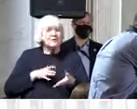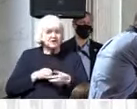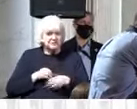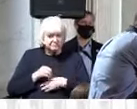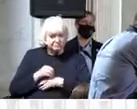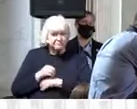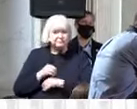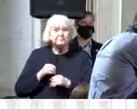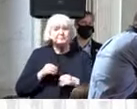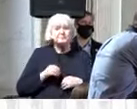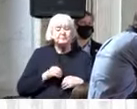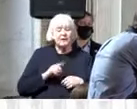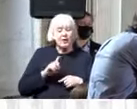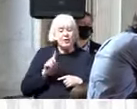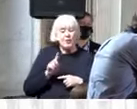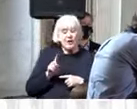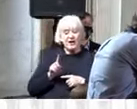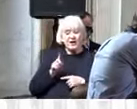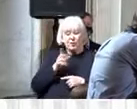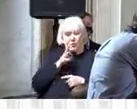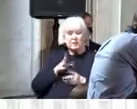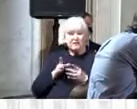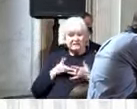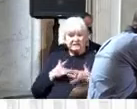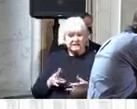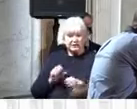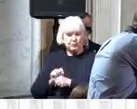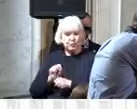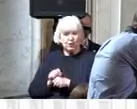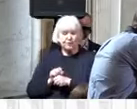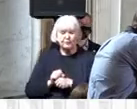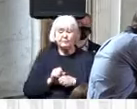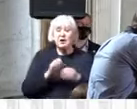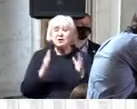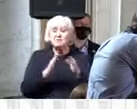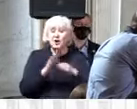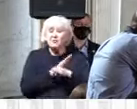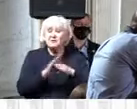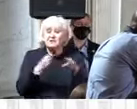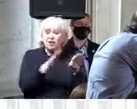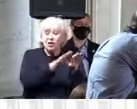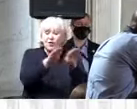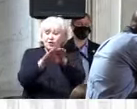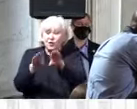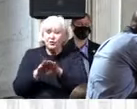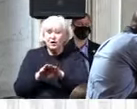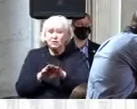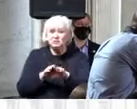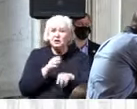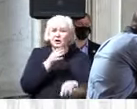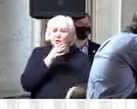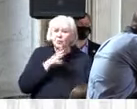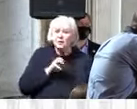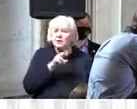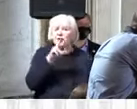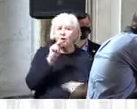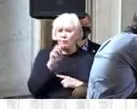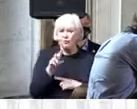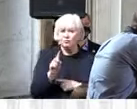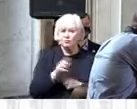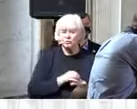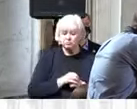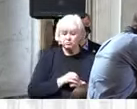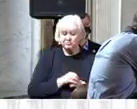likely to work more closures of small businesses which women owned and without